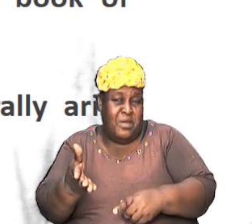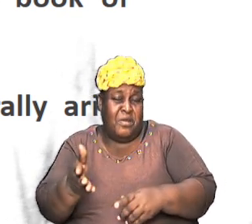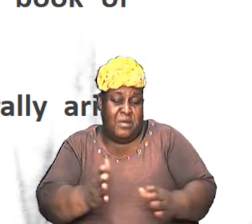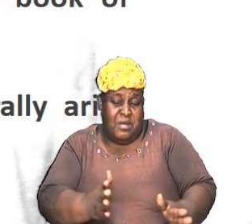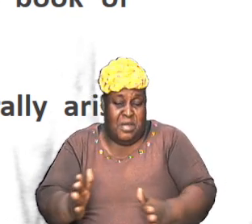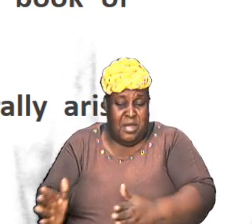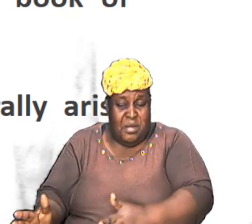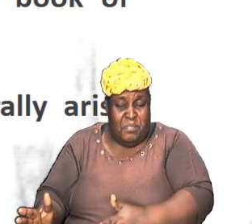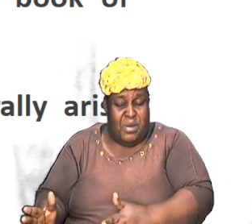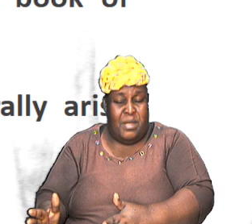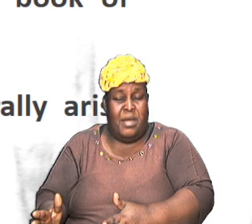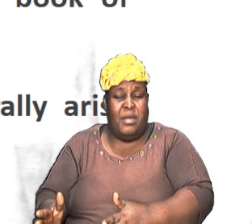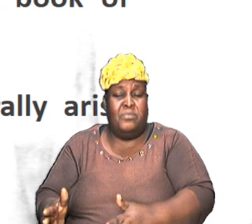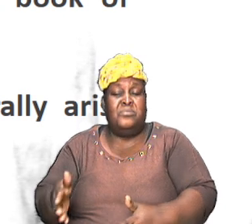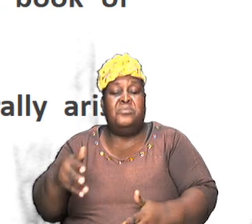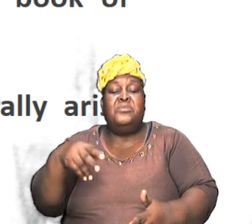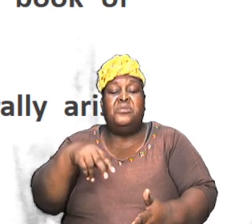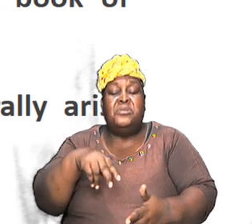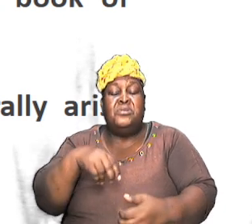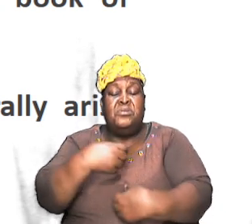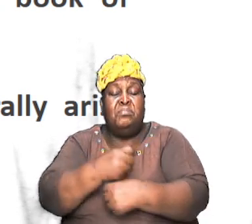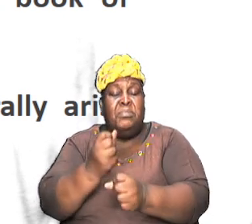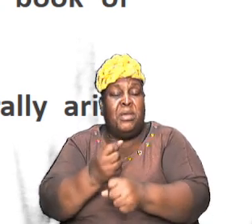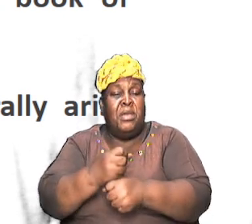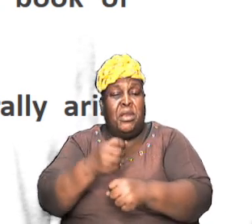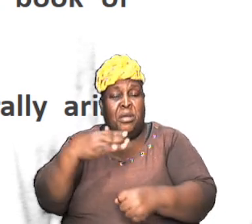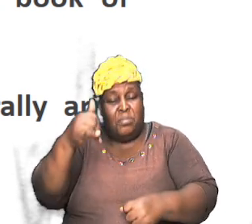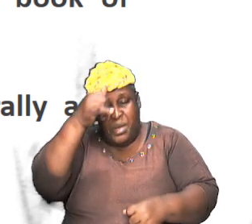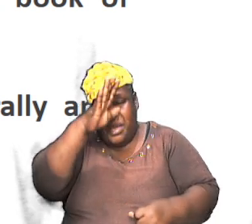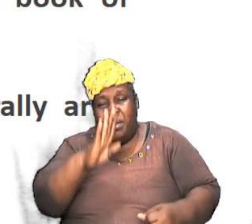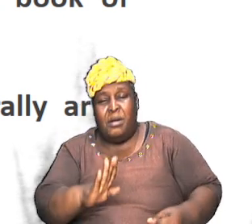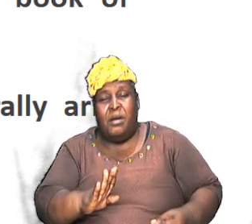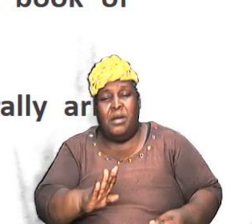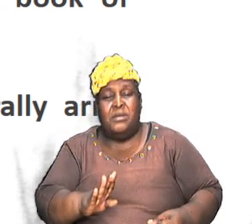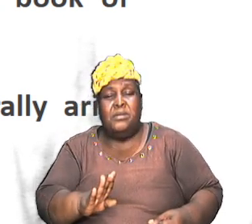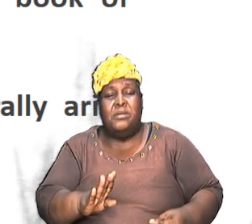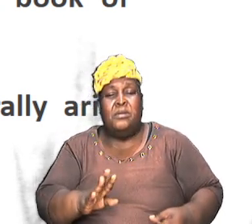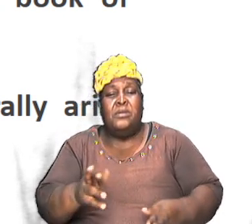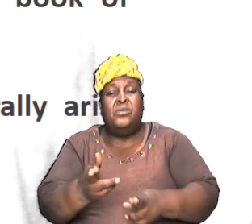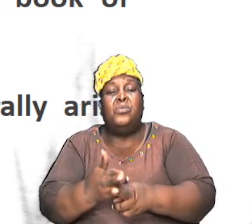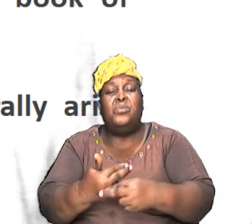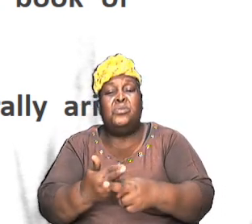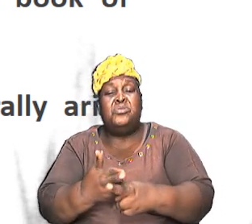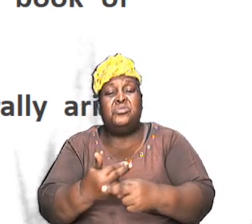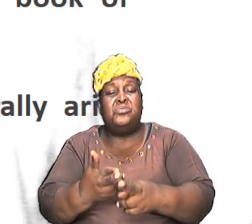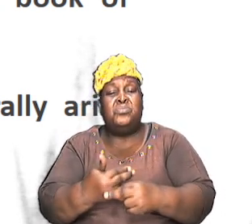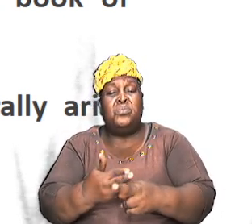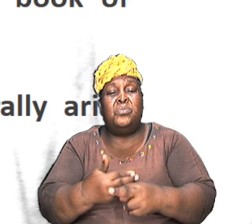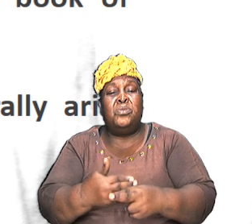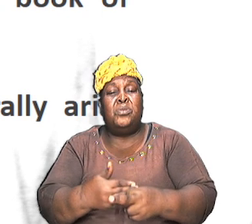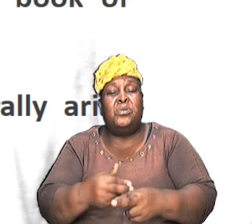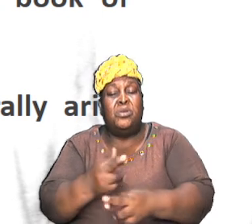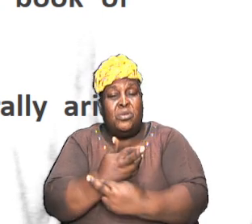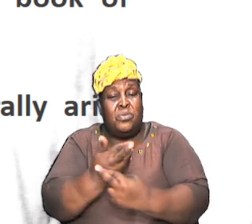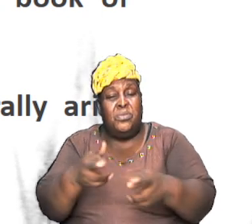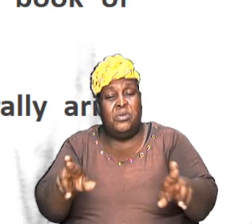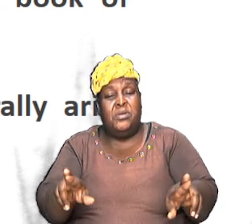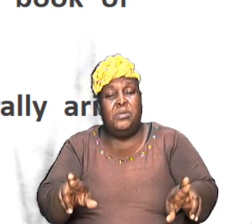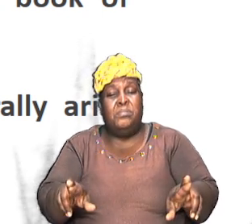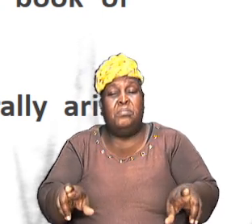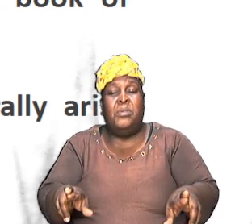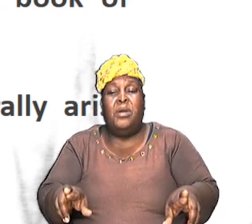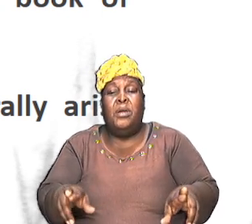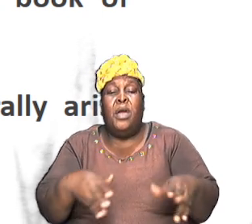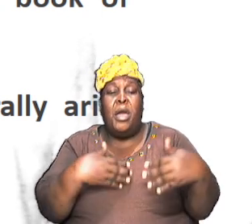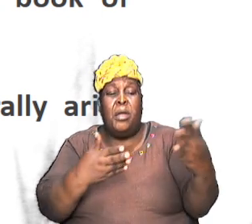was there a plan set by Almighty God to restore to redeem and